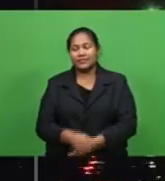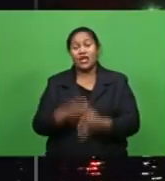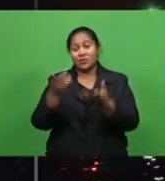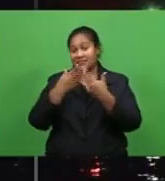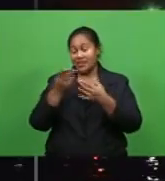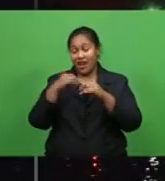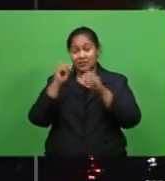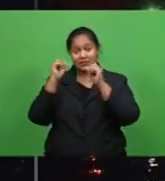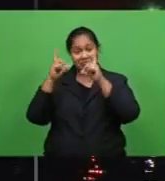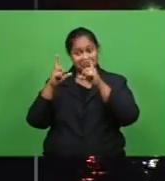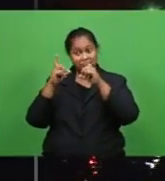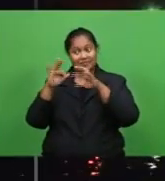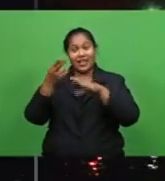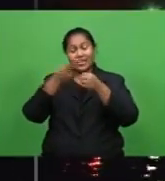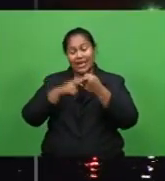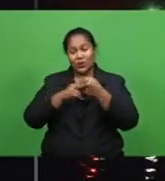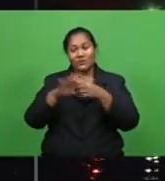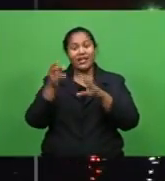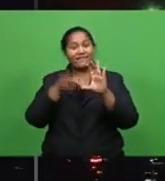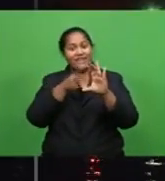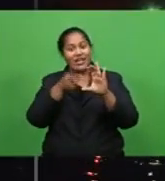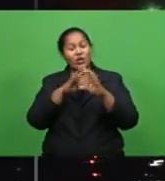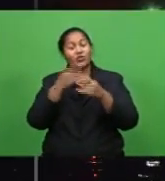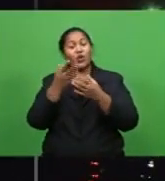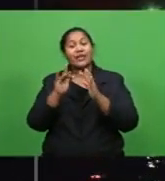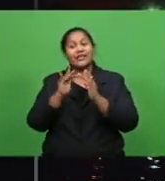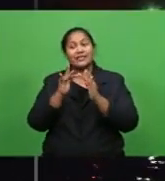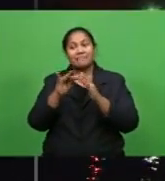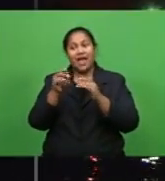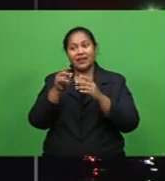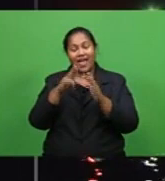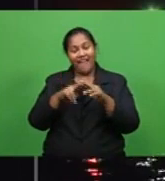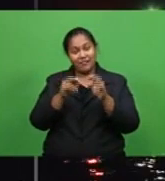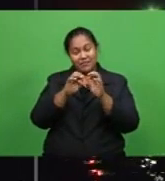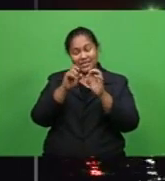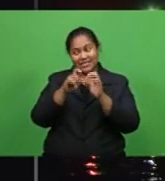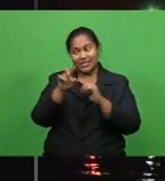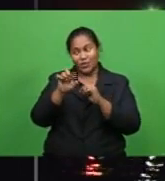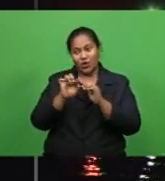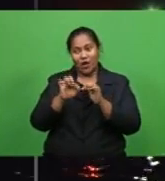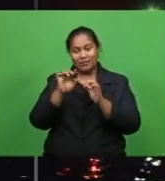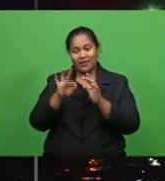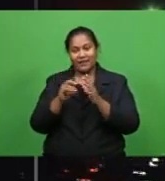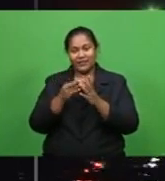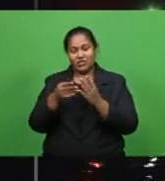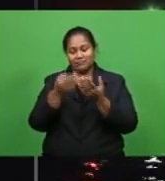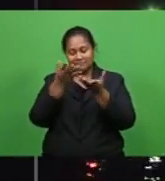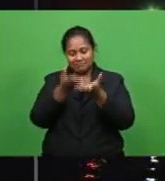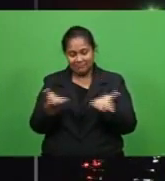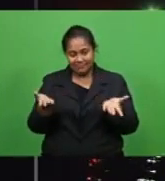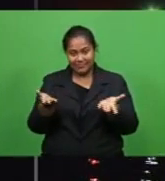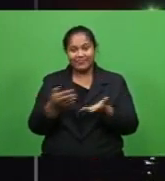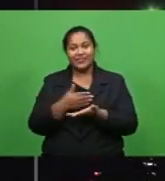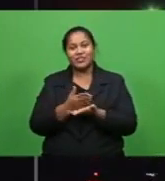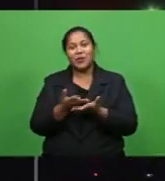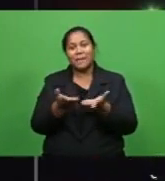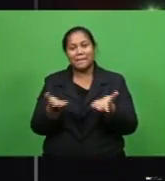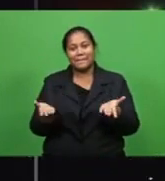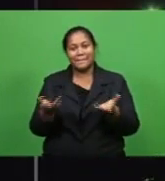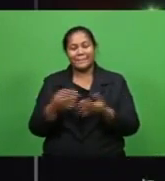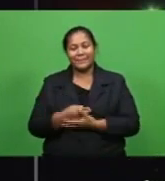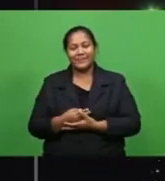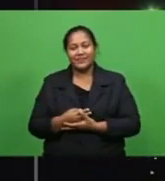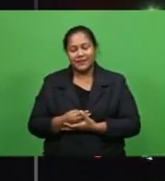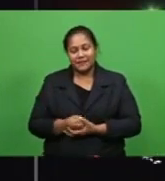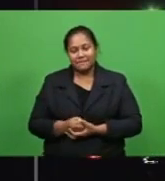can send us newsworthy pictures and videos on email if BC news at fbc.com.fj share with us via Facebook page if BC